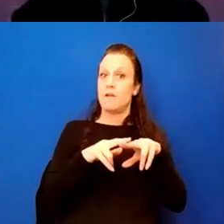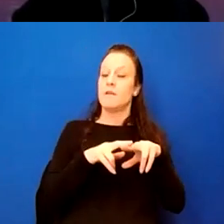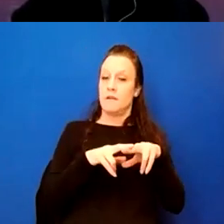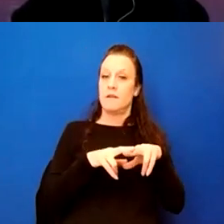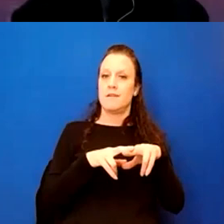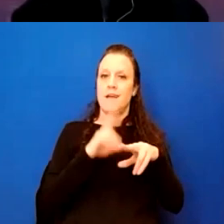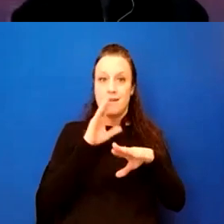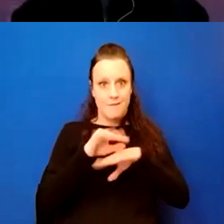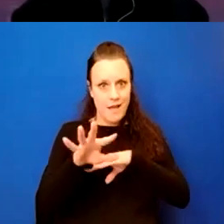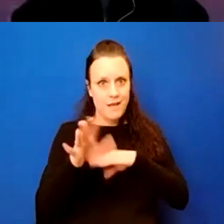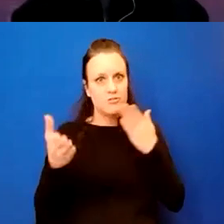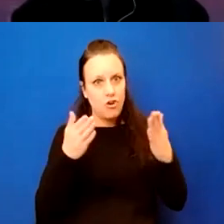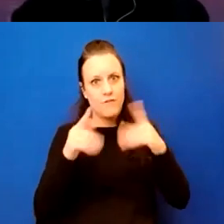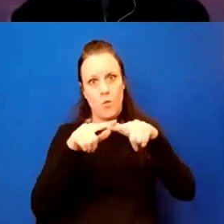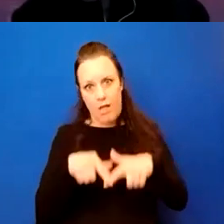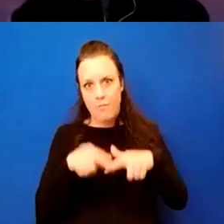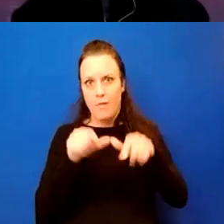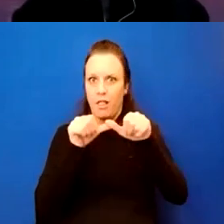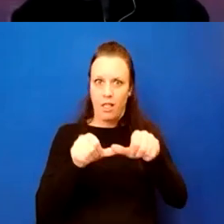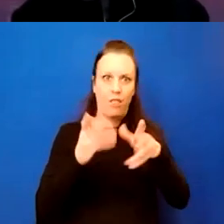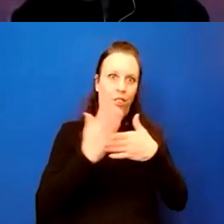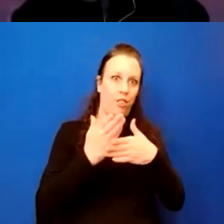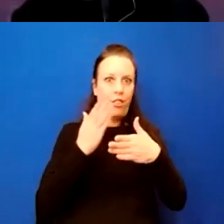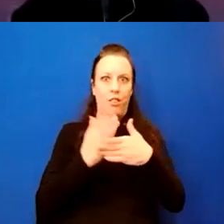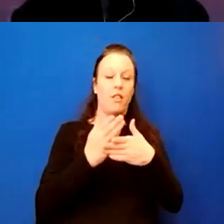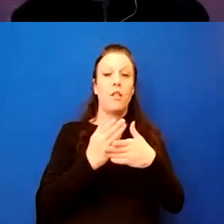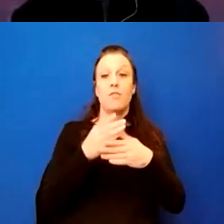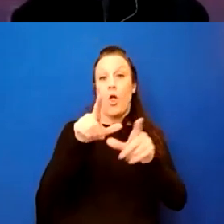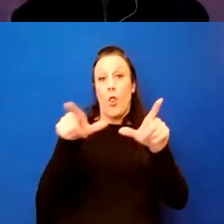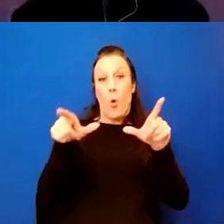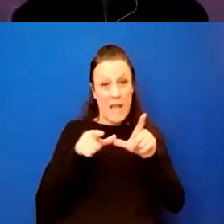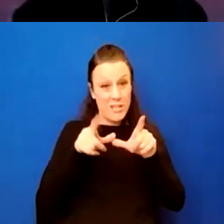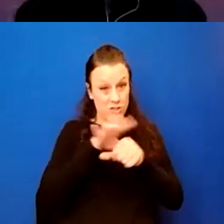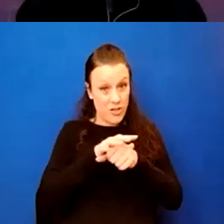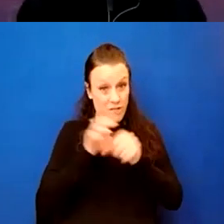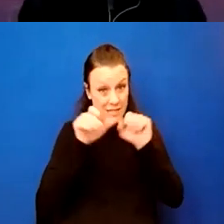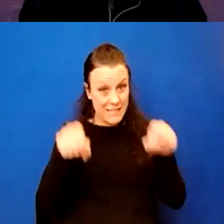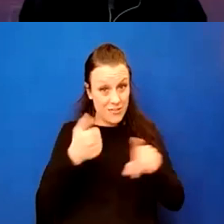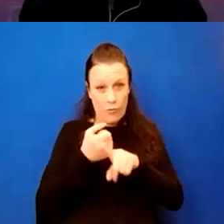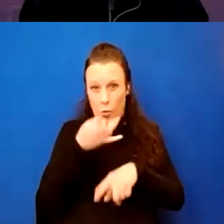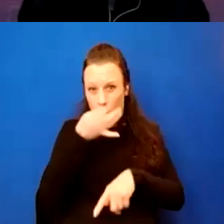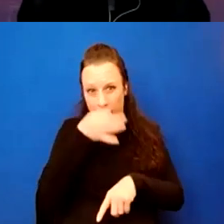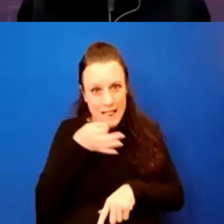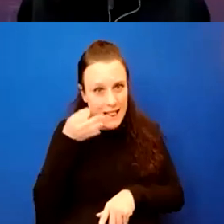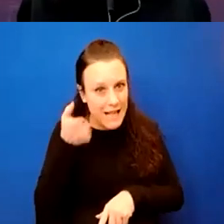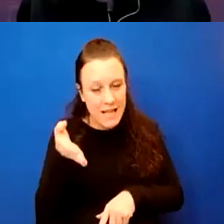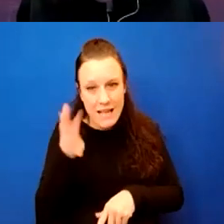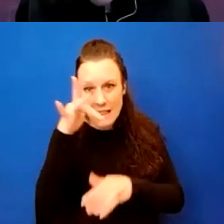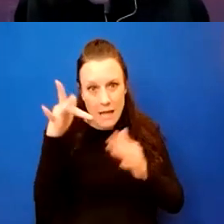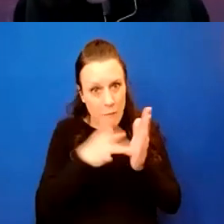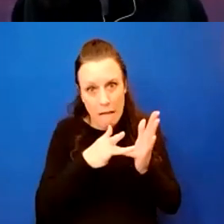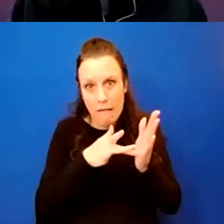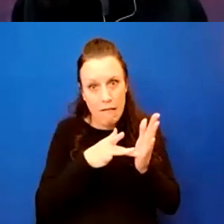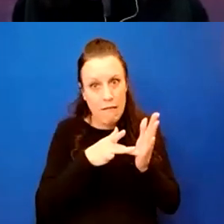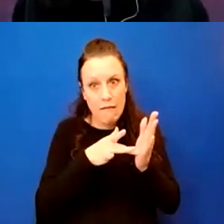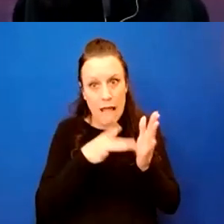and affects of service reliability, uh, the, the location of the station itself, which is right, um, in the middle, um,